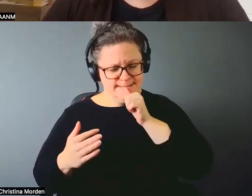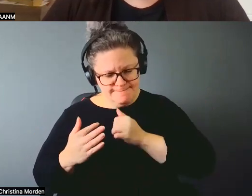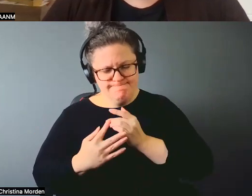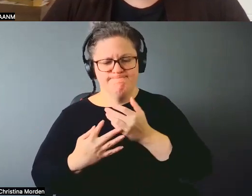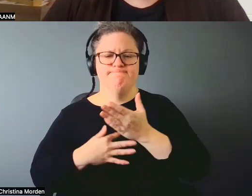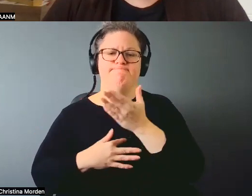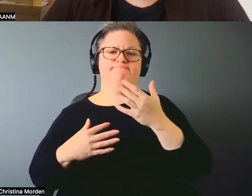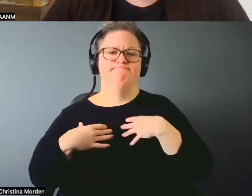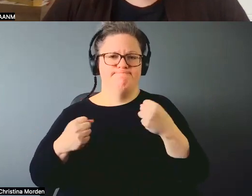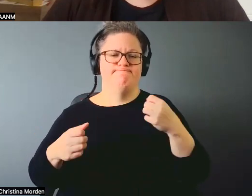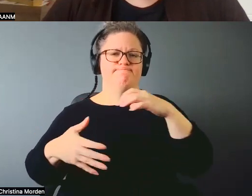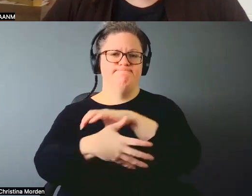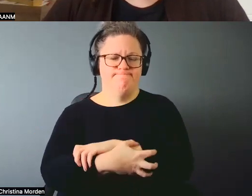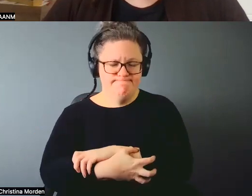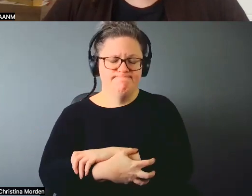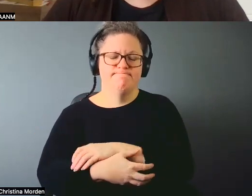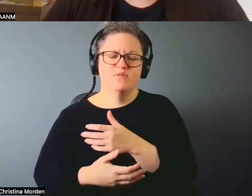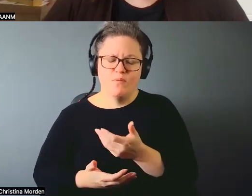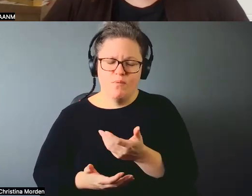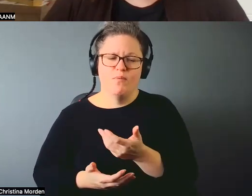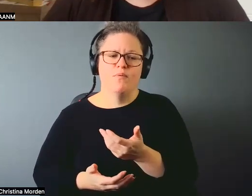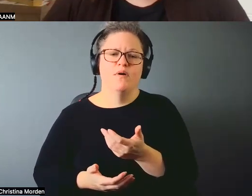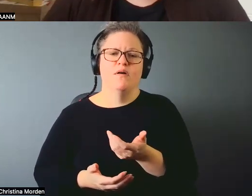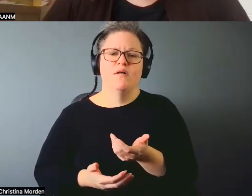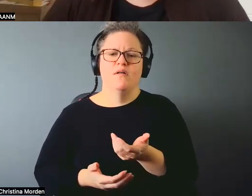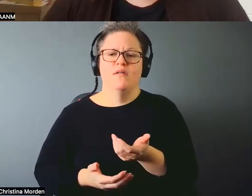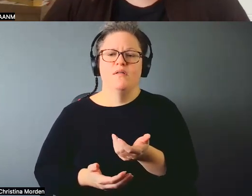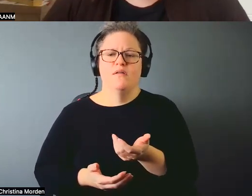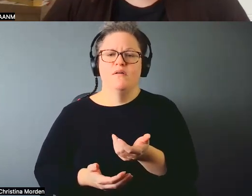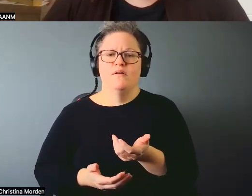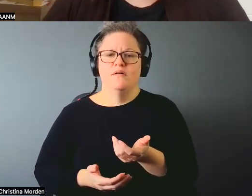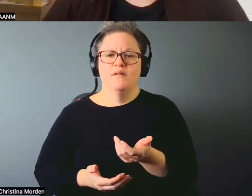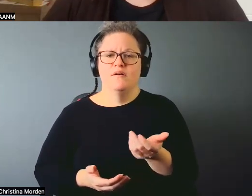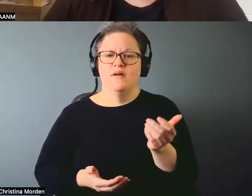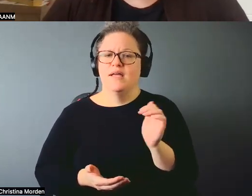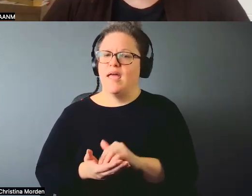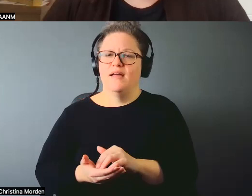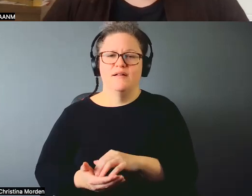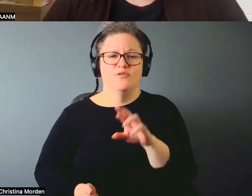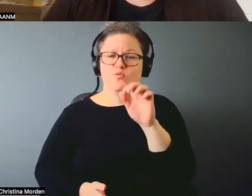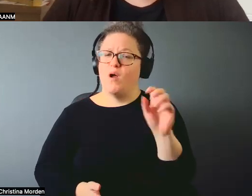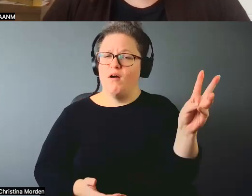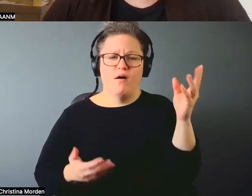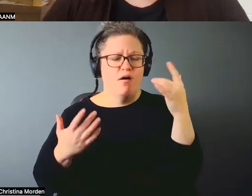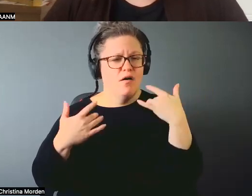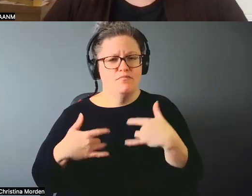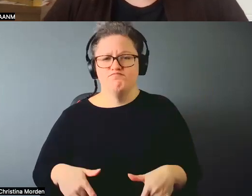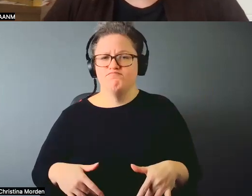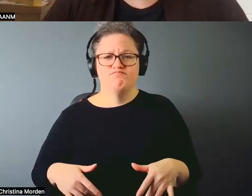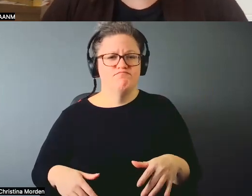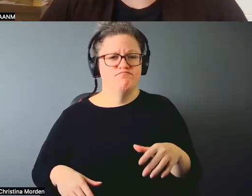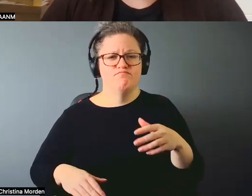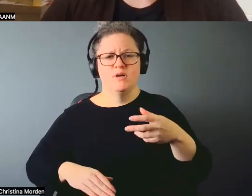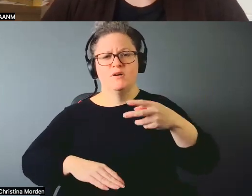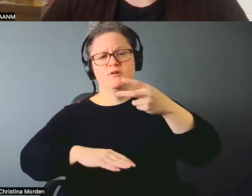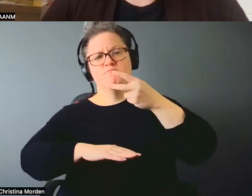And so, again, being in the raw, being laying my body down in those images,